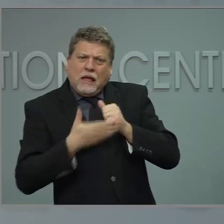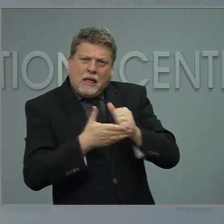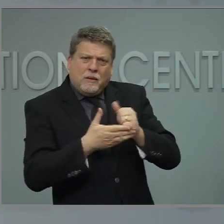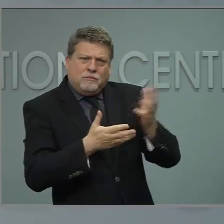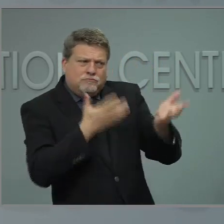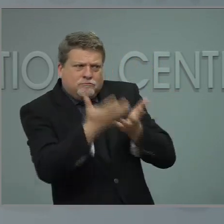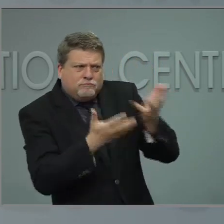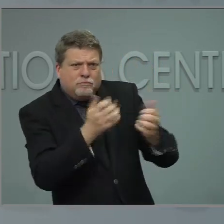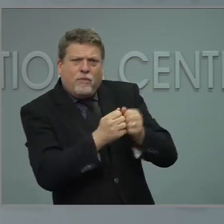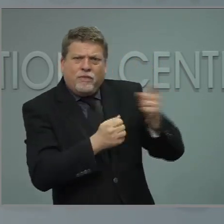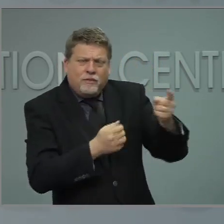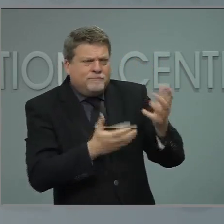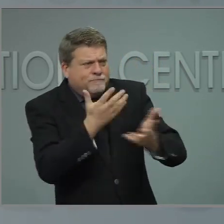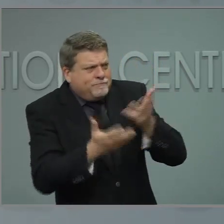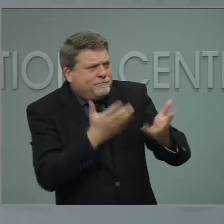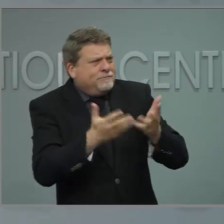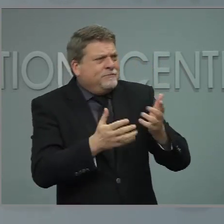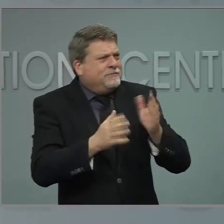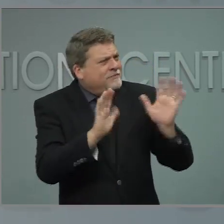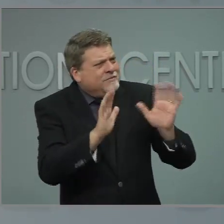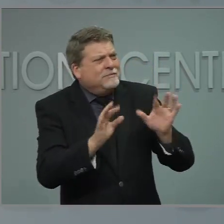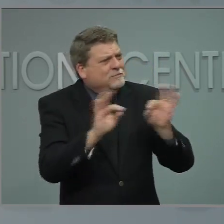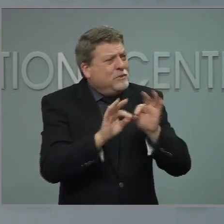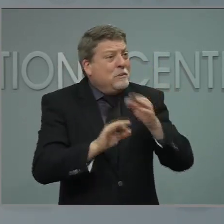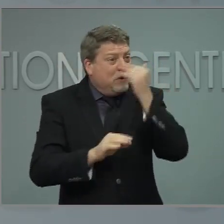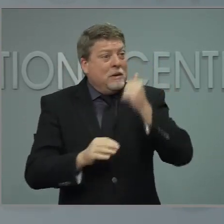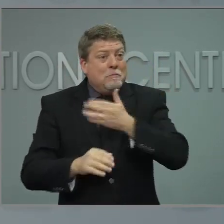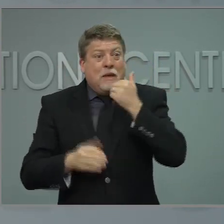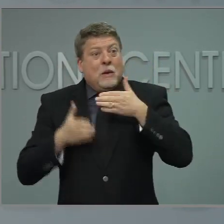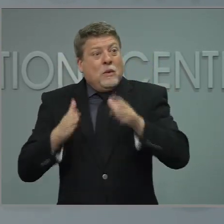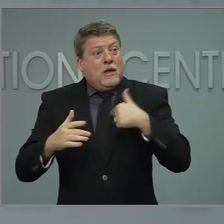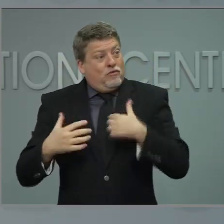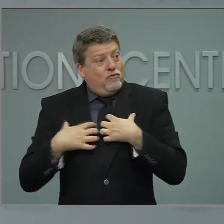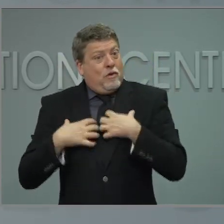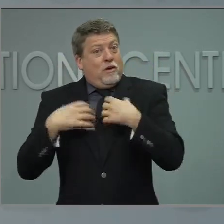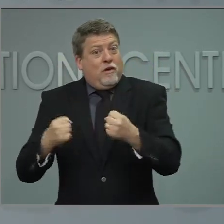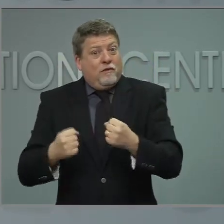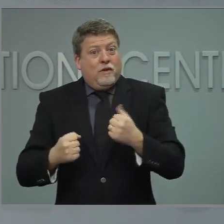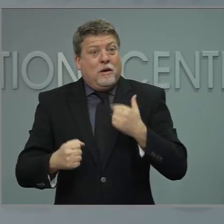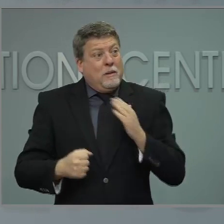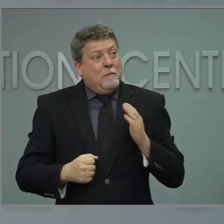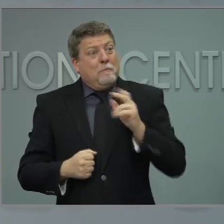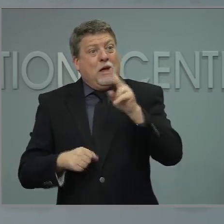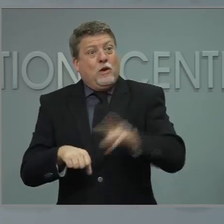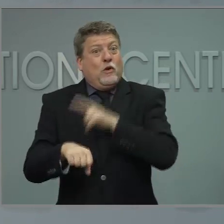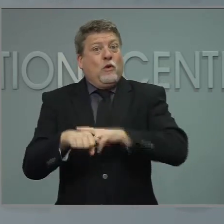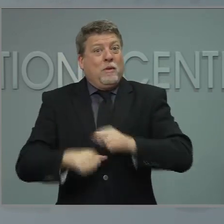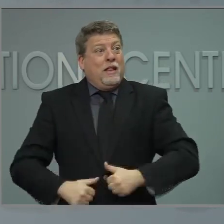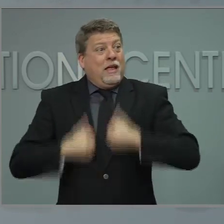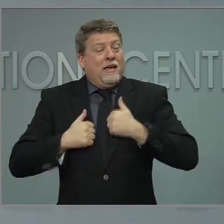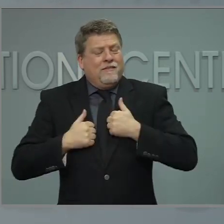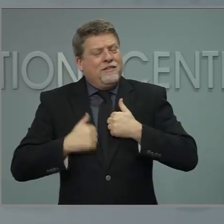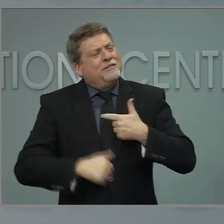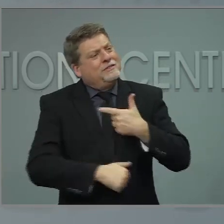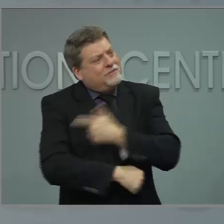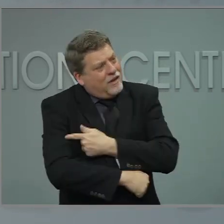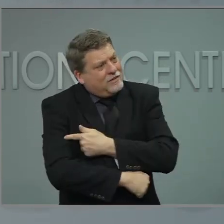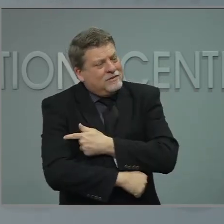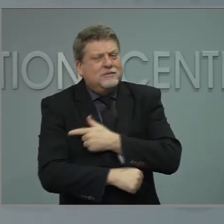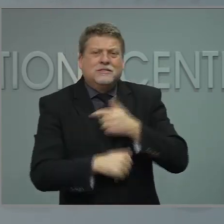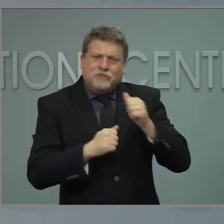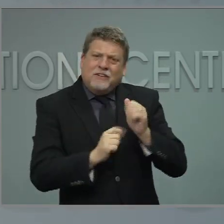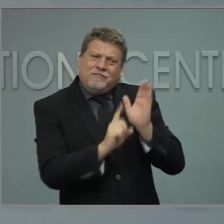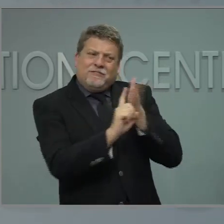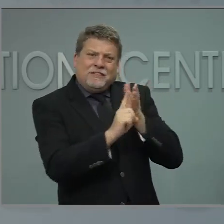recovery. It is the road to normalcy. As of now, this pandemic is not over yet.